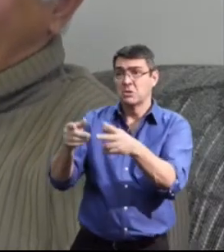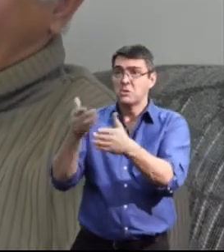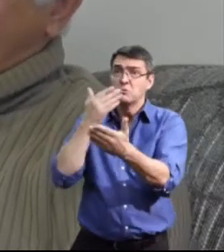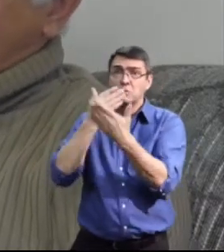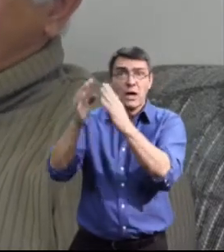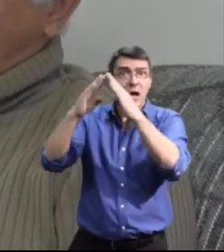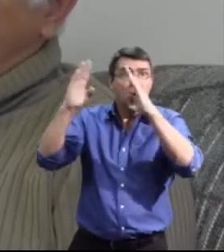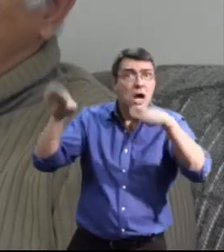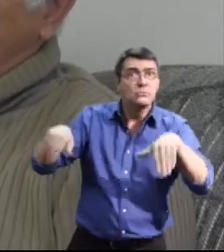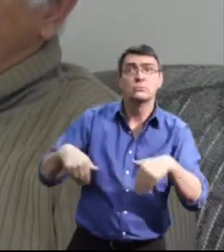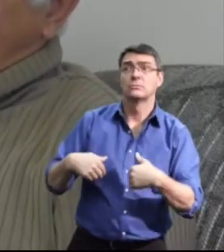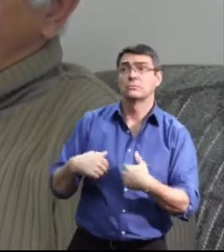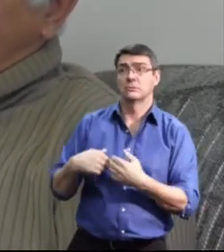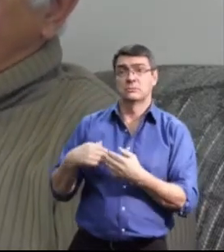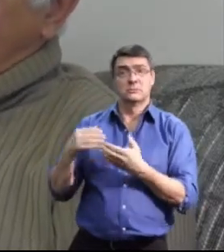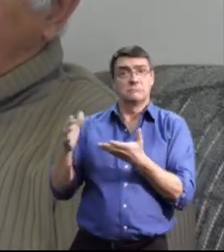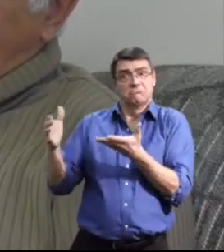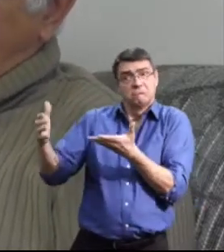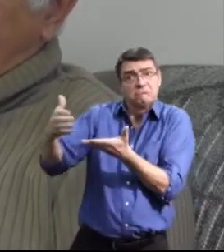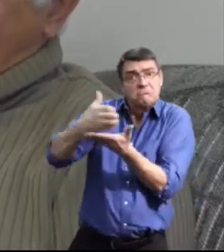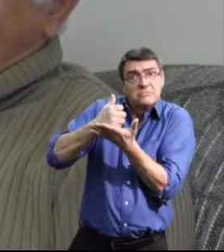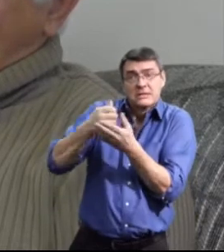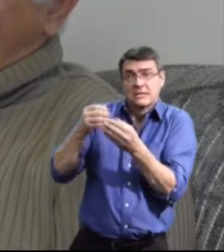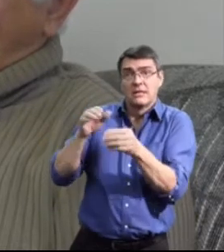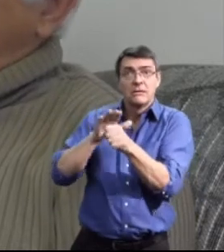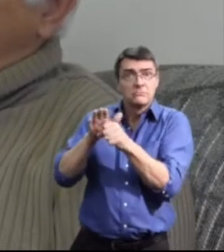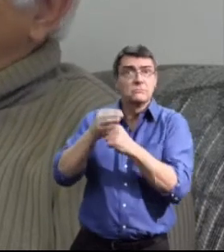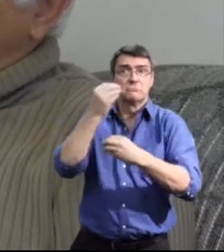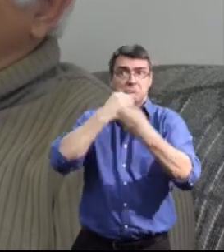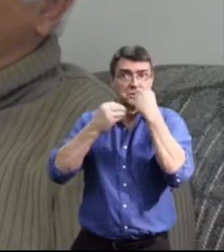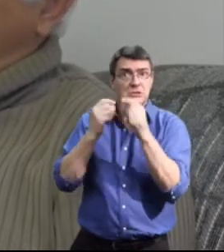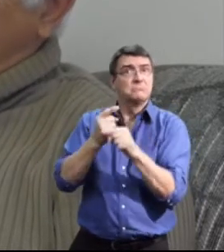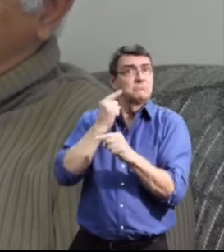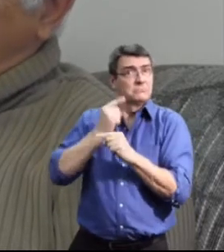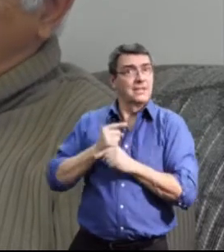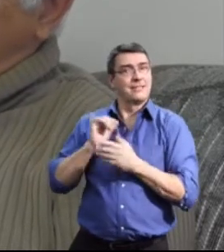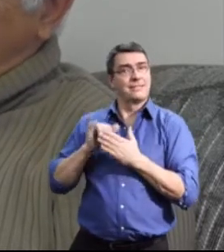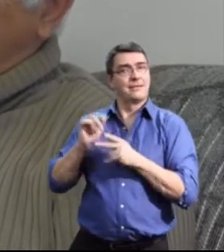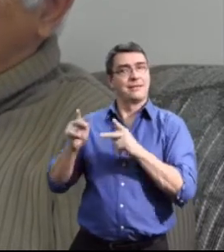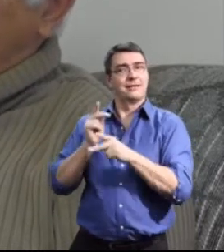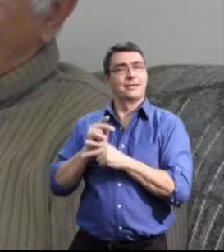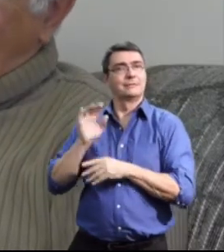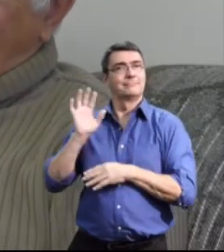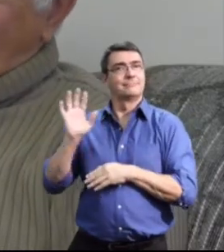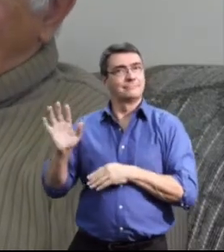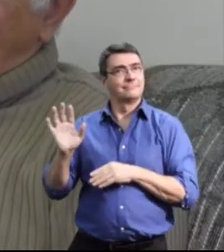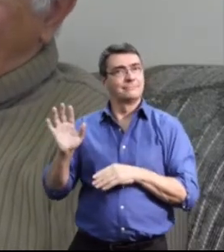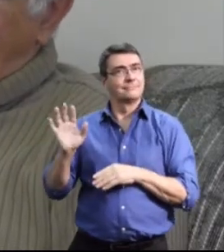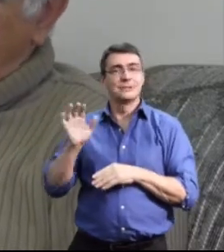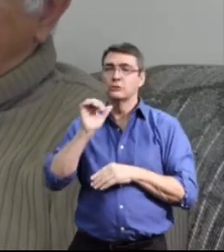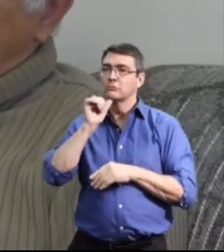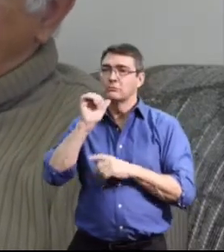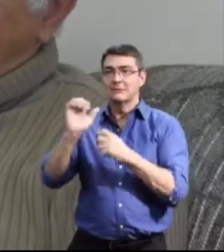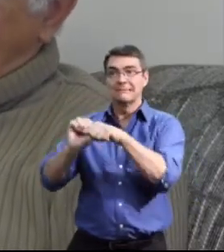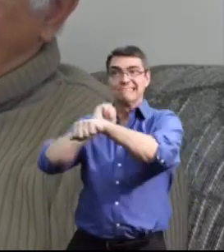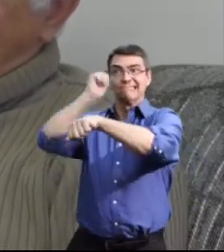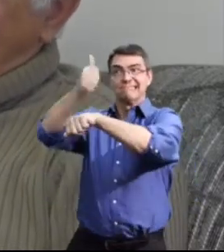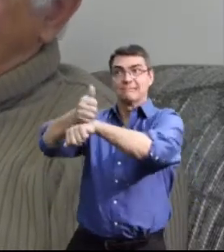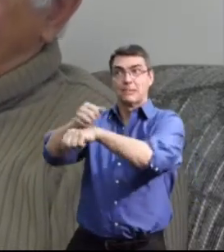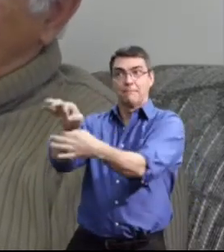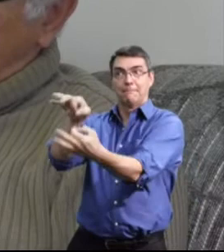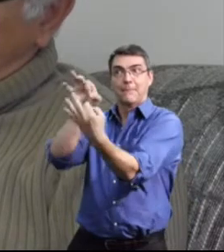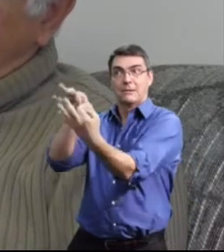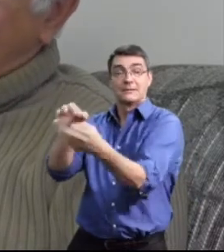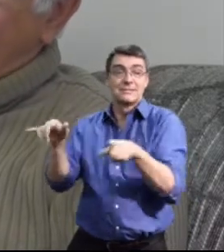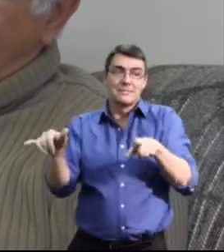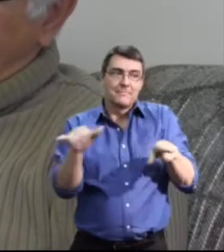have a decent diet, those kind of things are really not in place yet for people. So our contention is, is